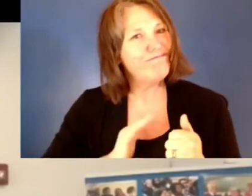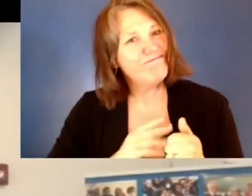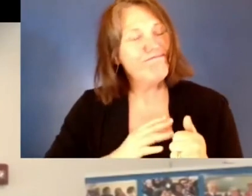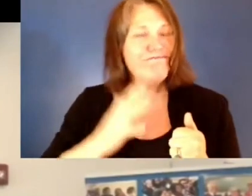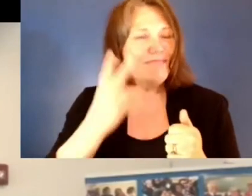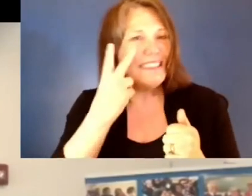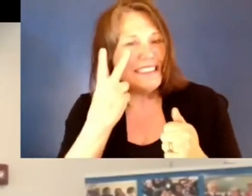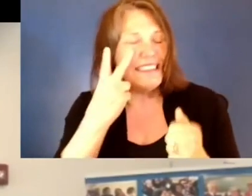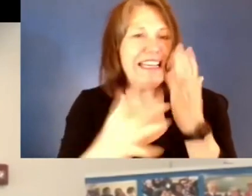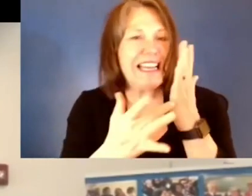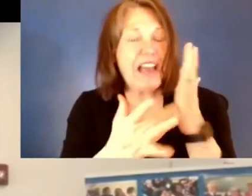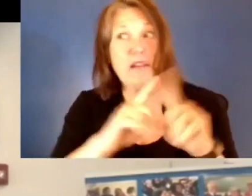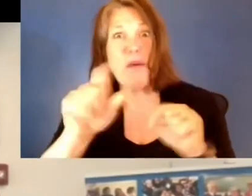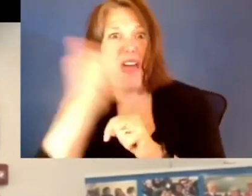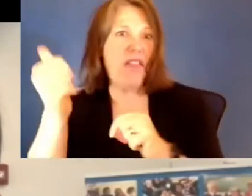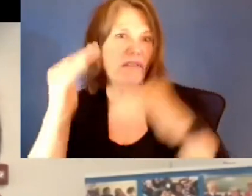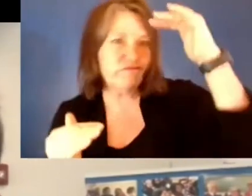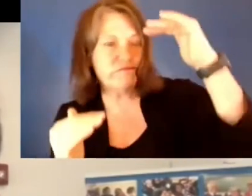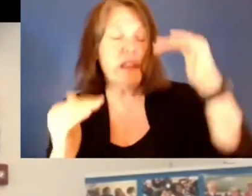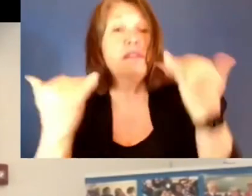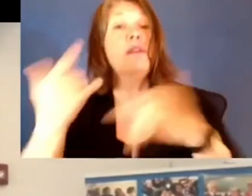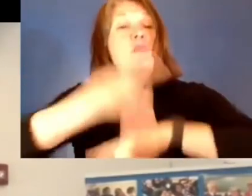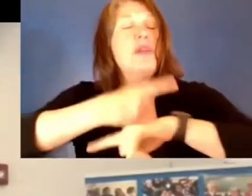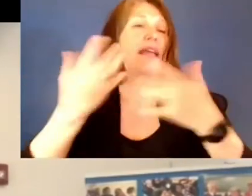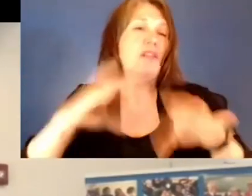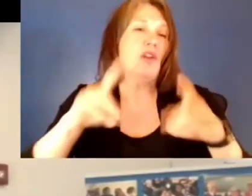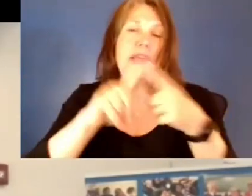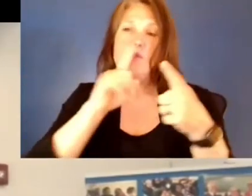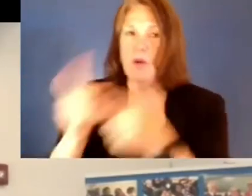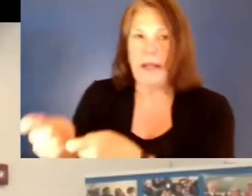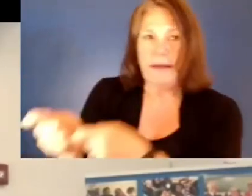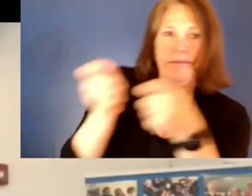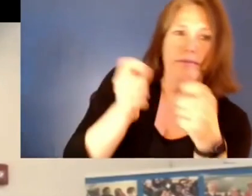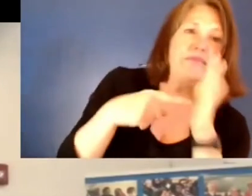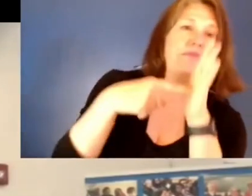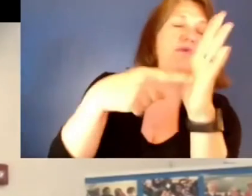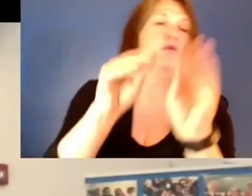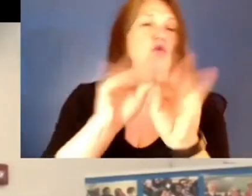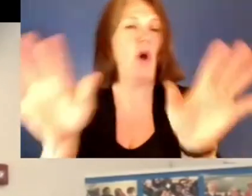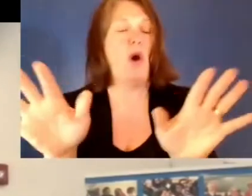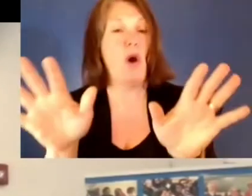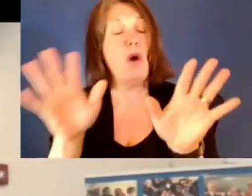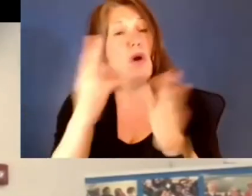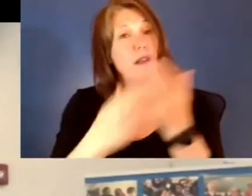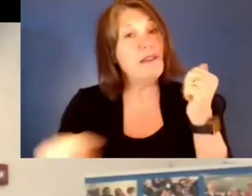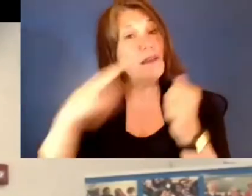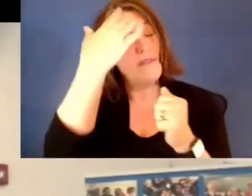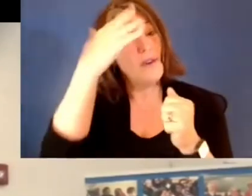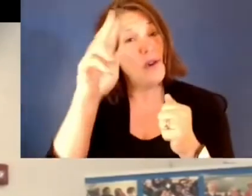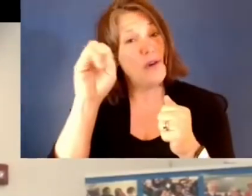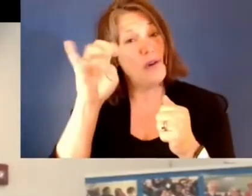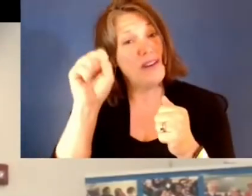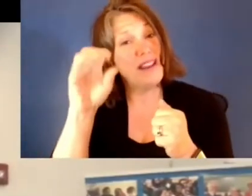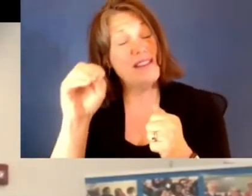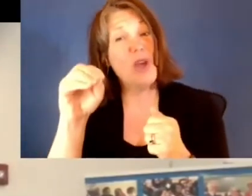today will be a chance to really lift that out. Some of you know the history of UNESCO. It grew out of the League of Nations. There was